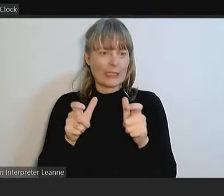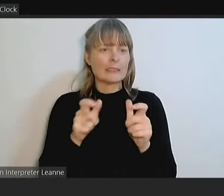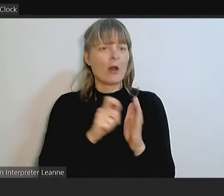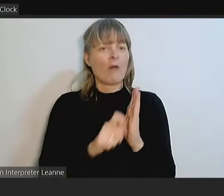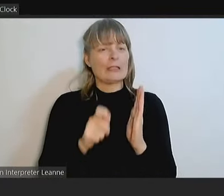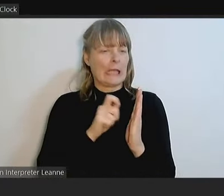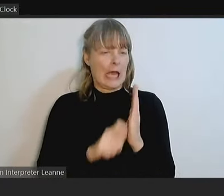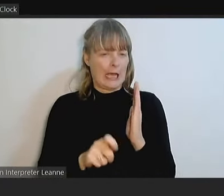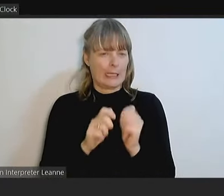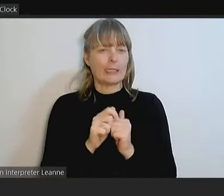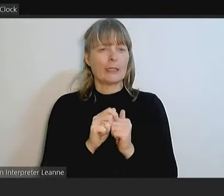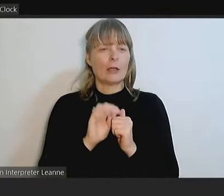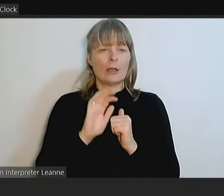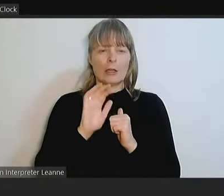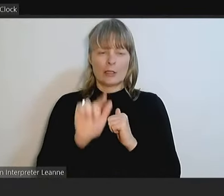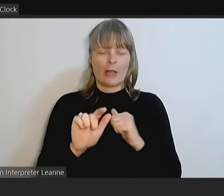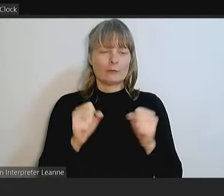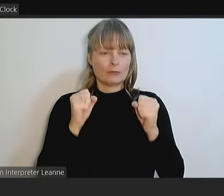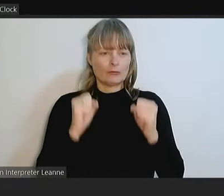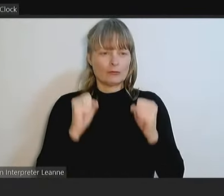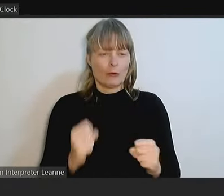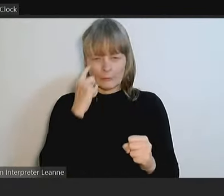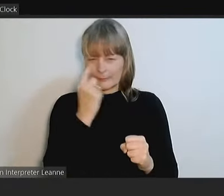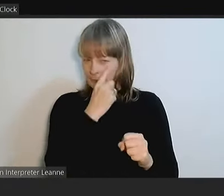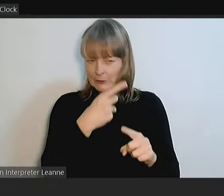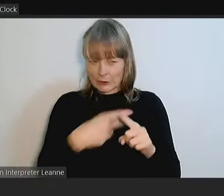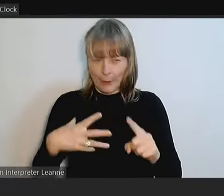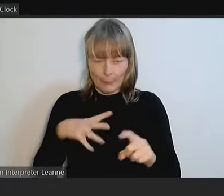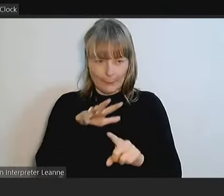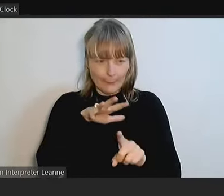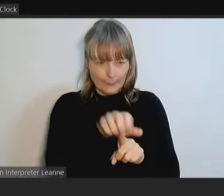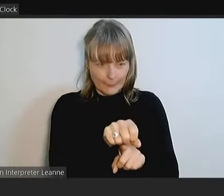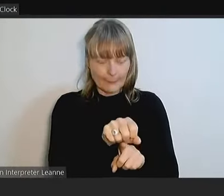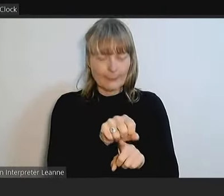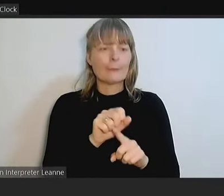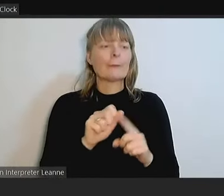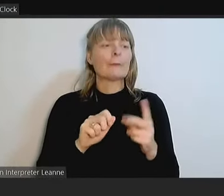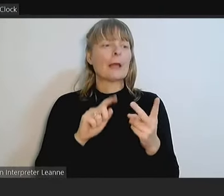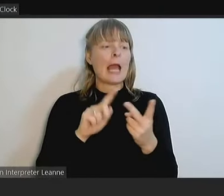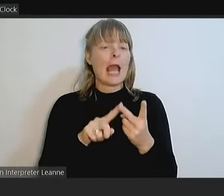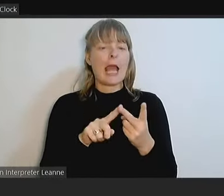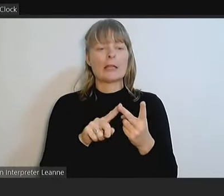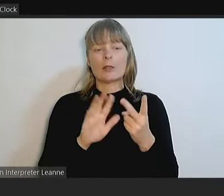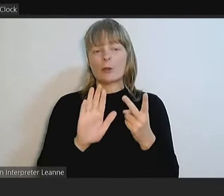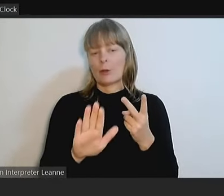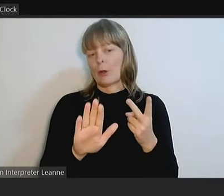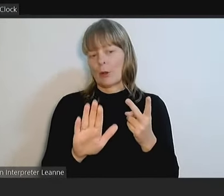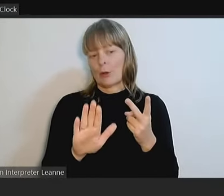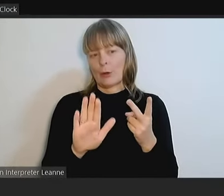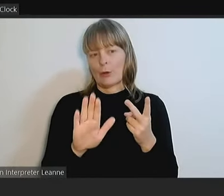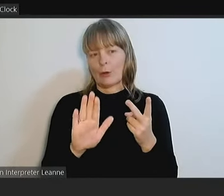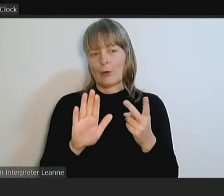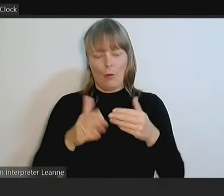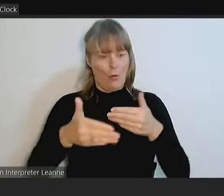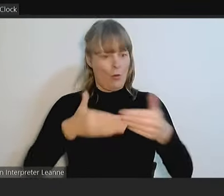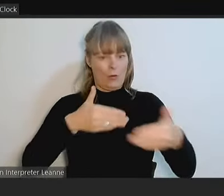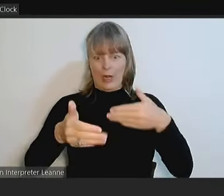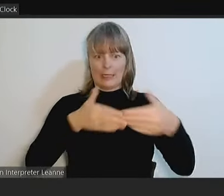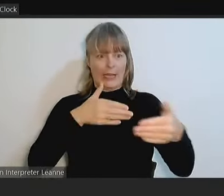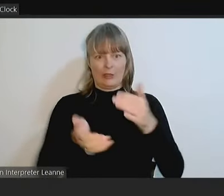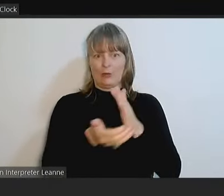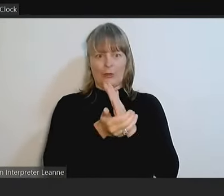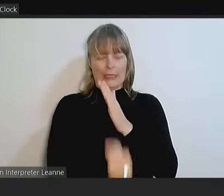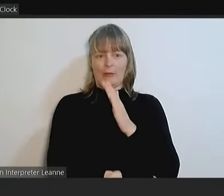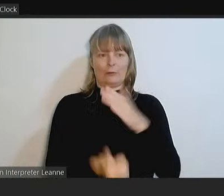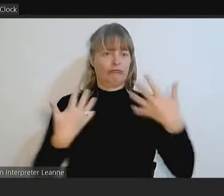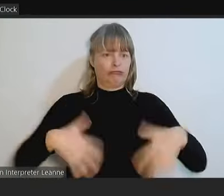meticulous attention to detail and her impeccable organisational abilities have